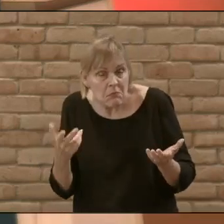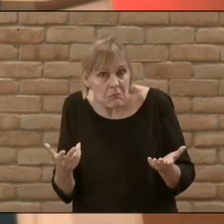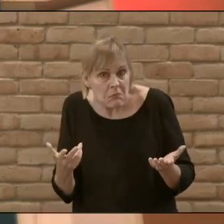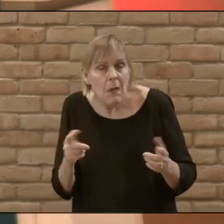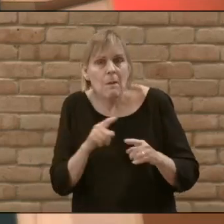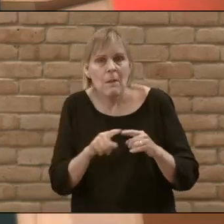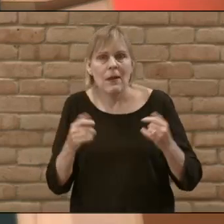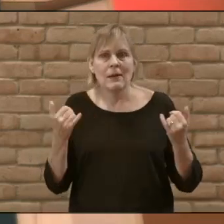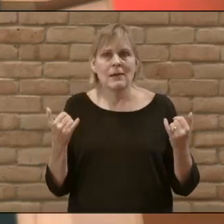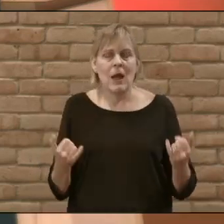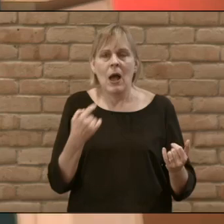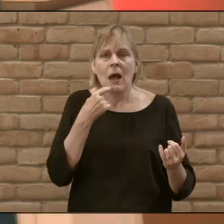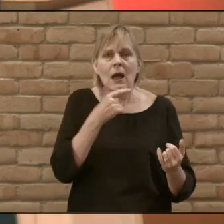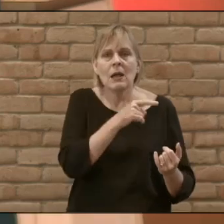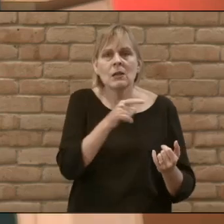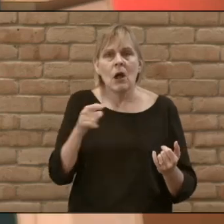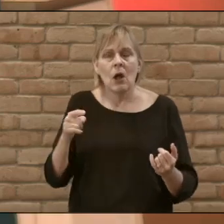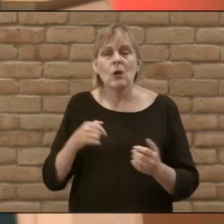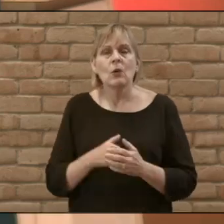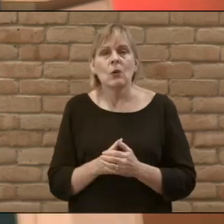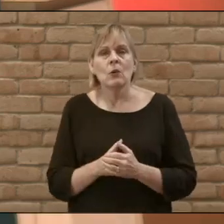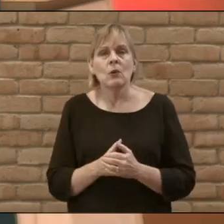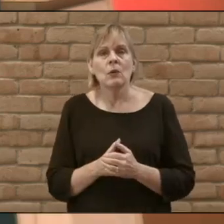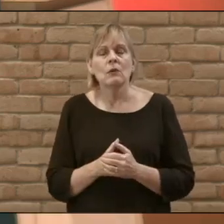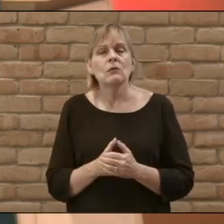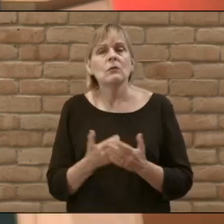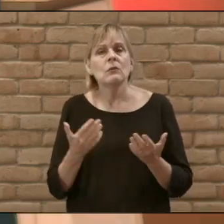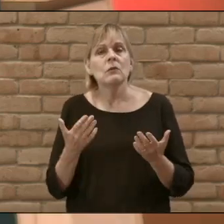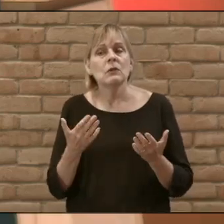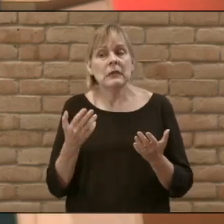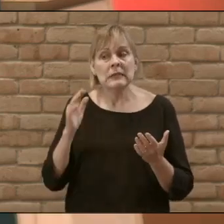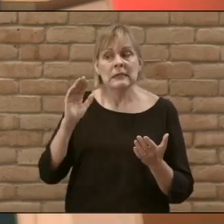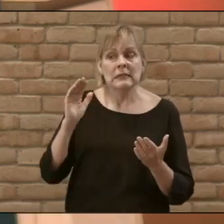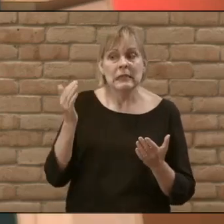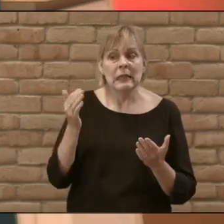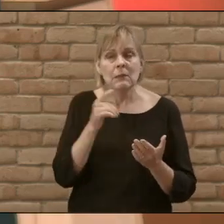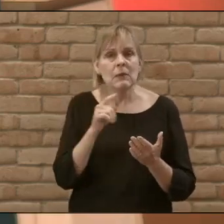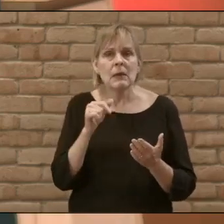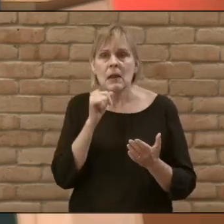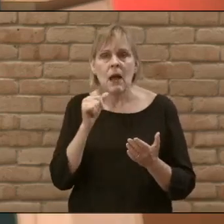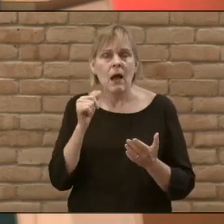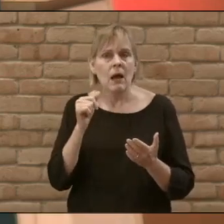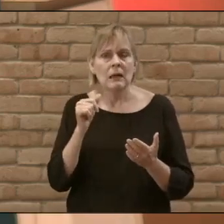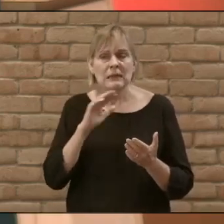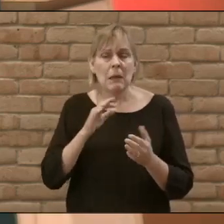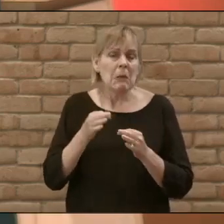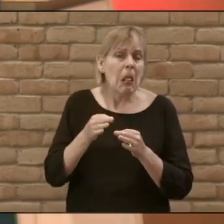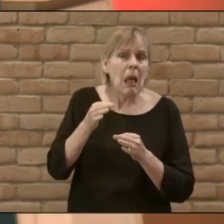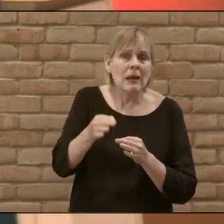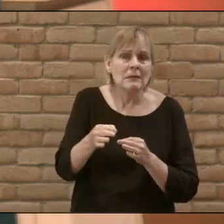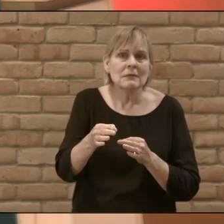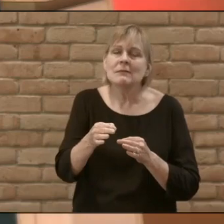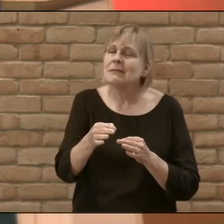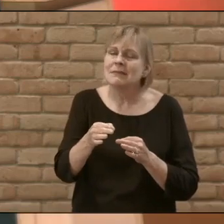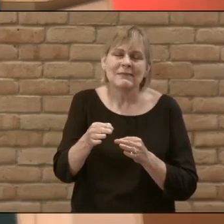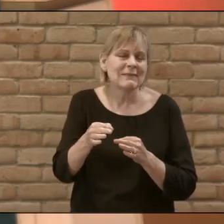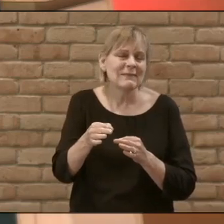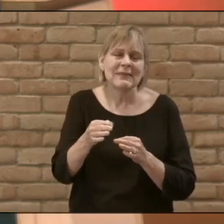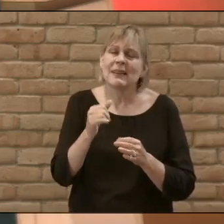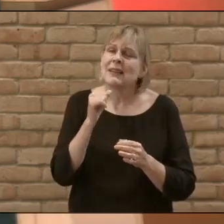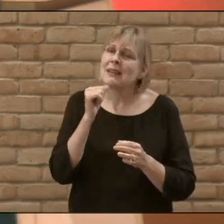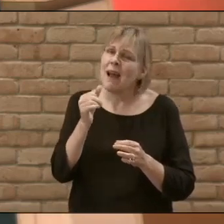well now I'm telling you that my grace and love are compatible with what seemed to you to be unconscionable delays it's not